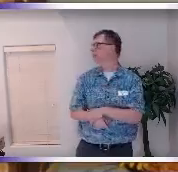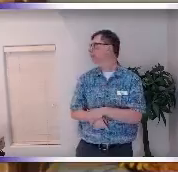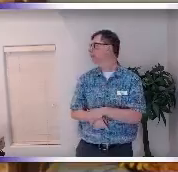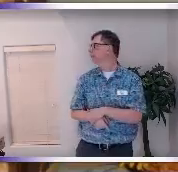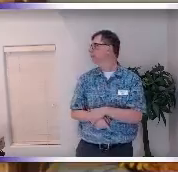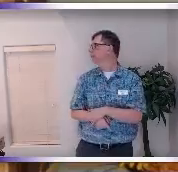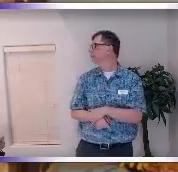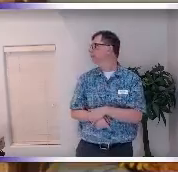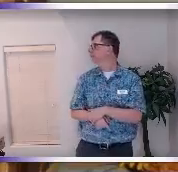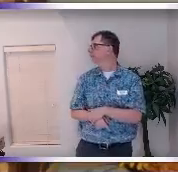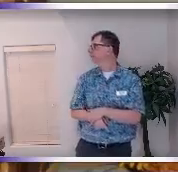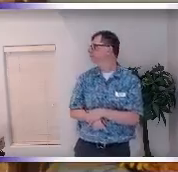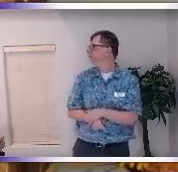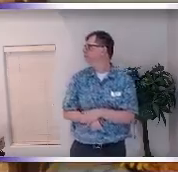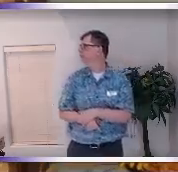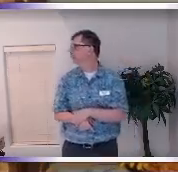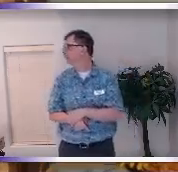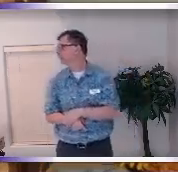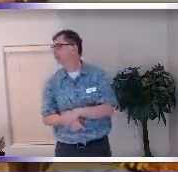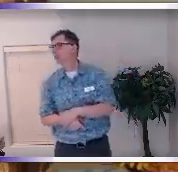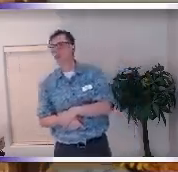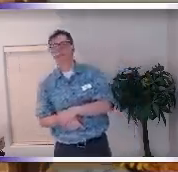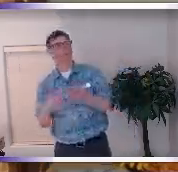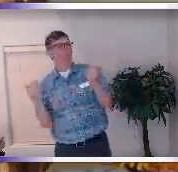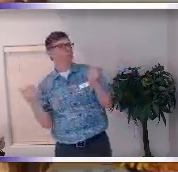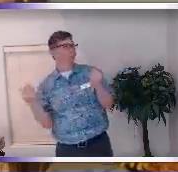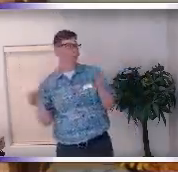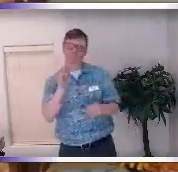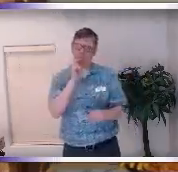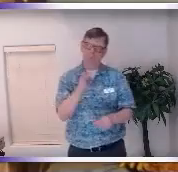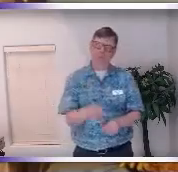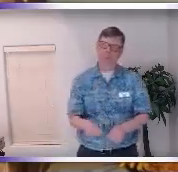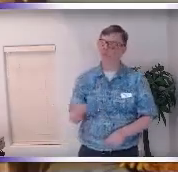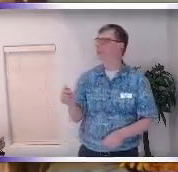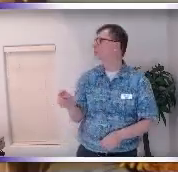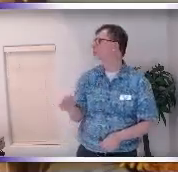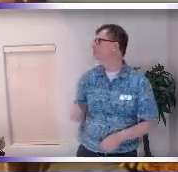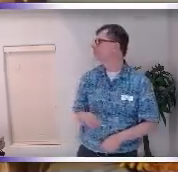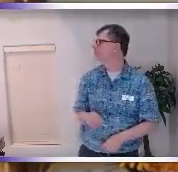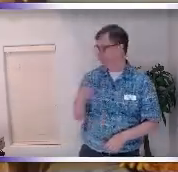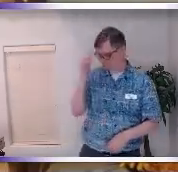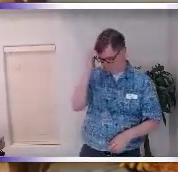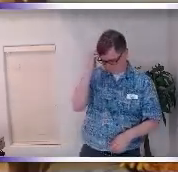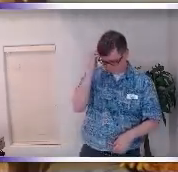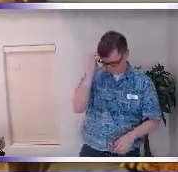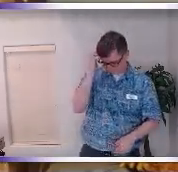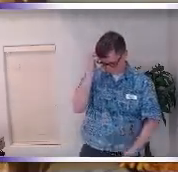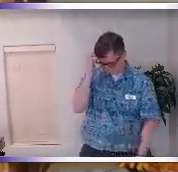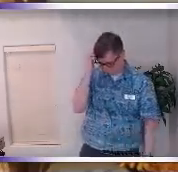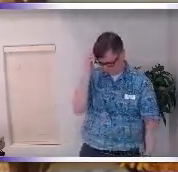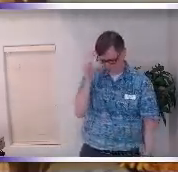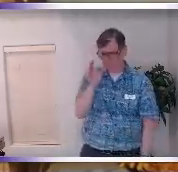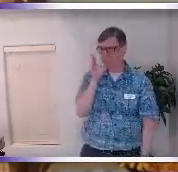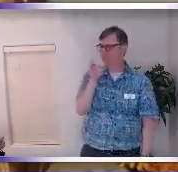I was like mom what are you doing and she's like if you want some candy you got to say it trick-or-treat smell my feet give me something and I'm like